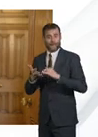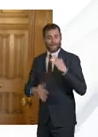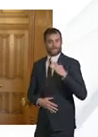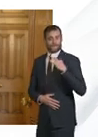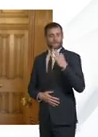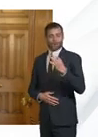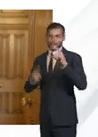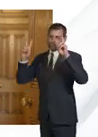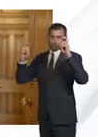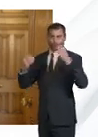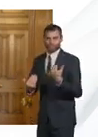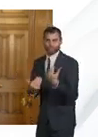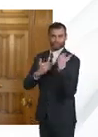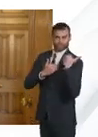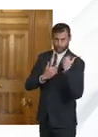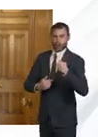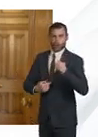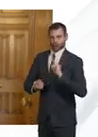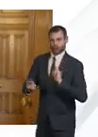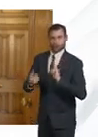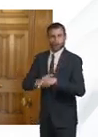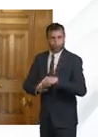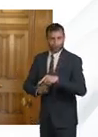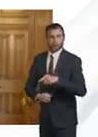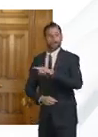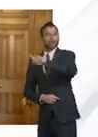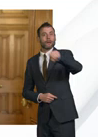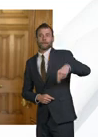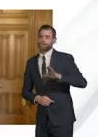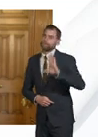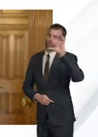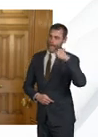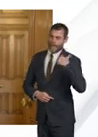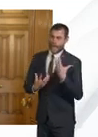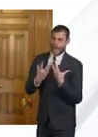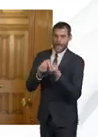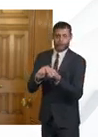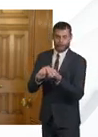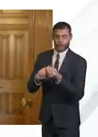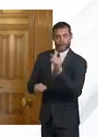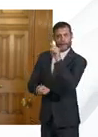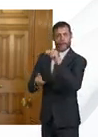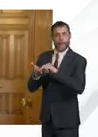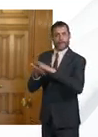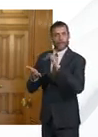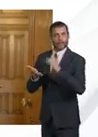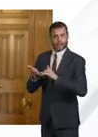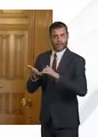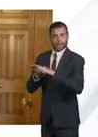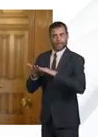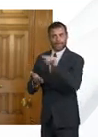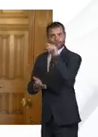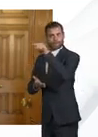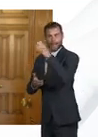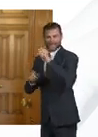so that people can come and help and to make sure that the NHS and the local services